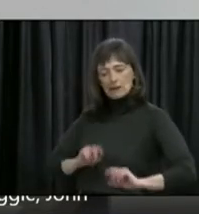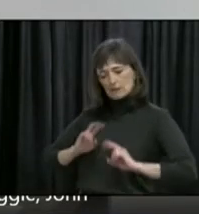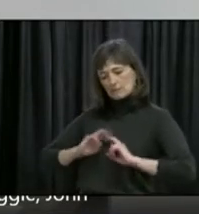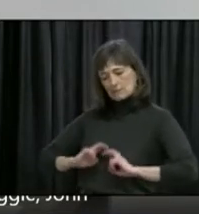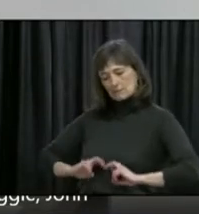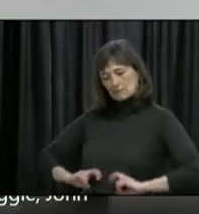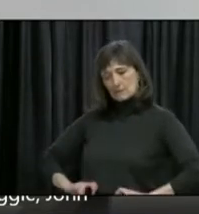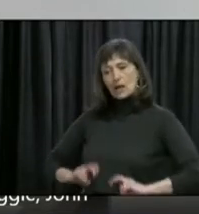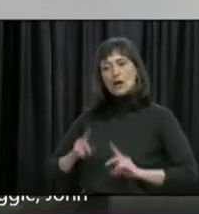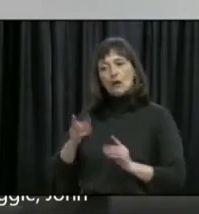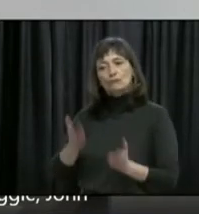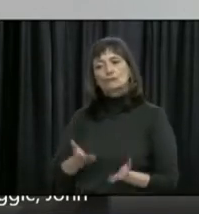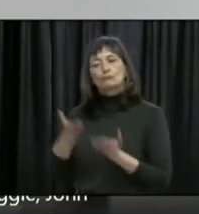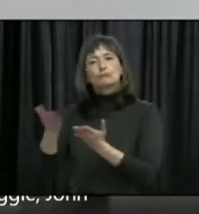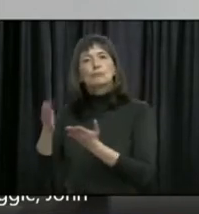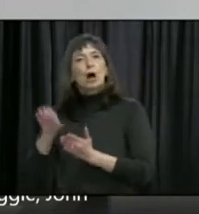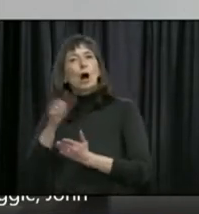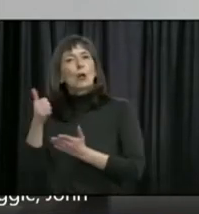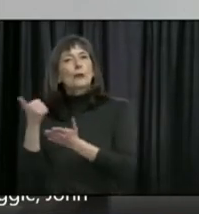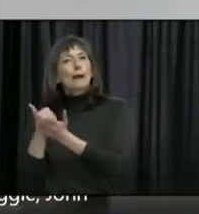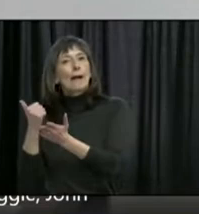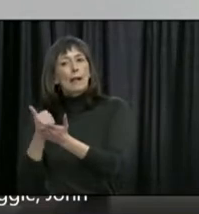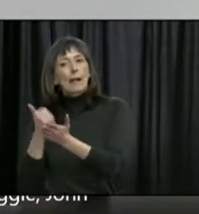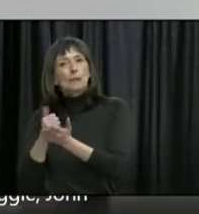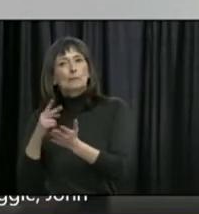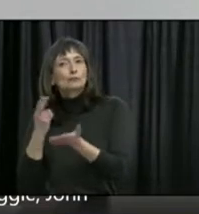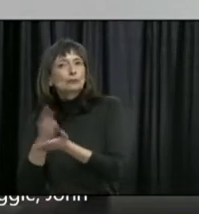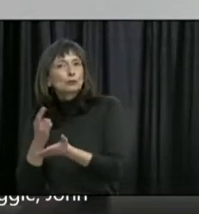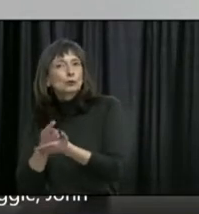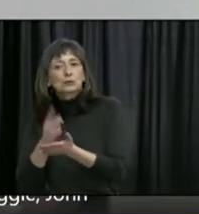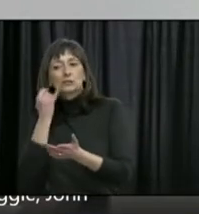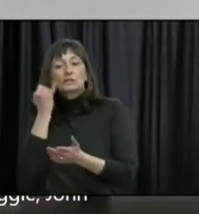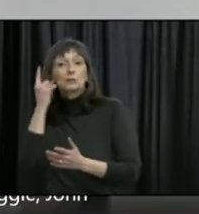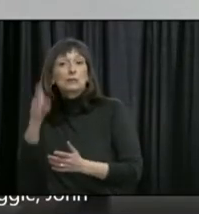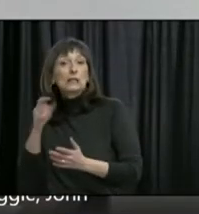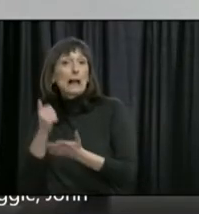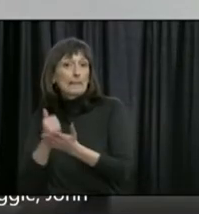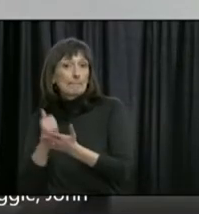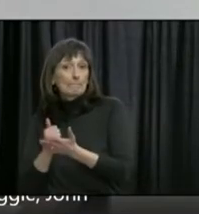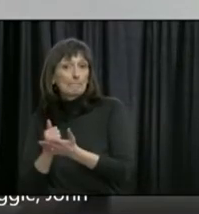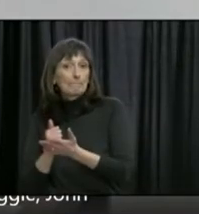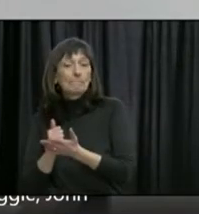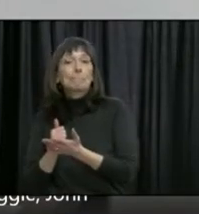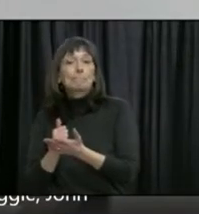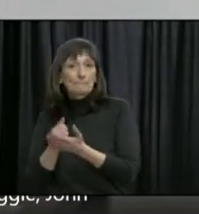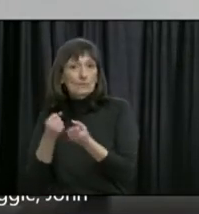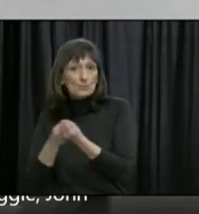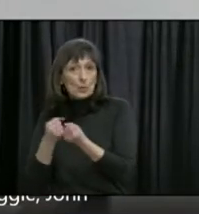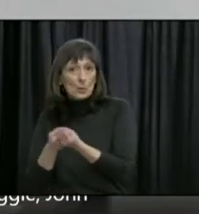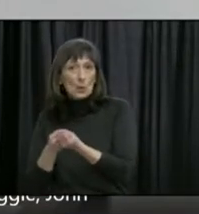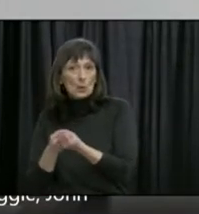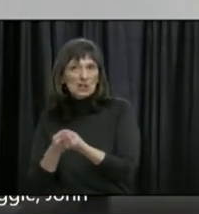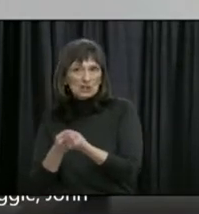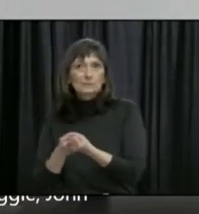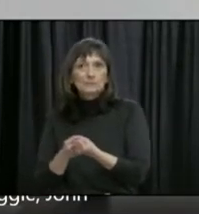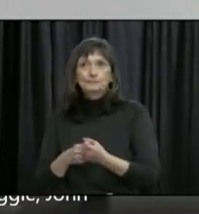Thank you for having me.